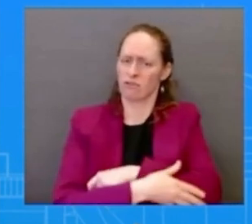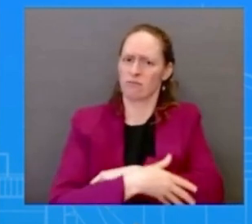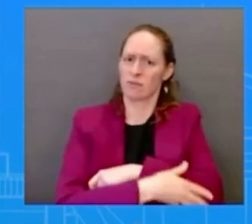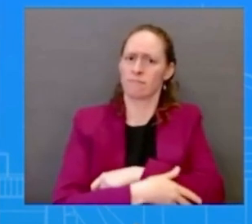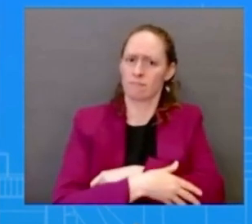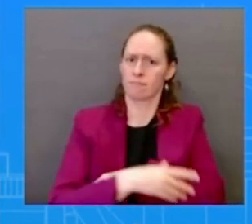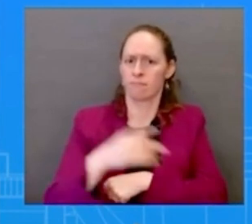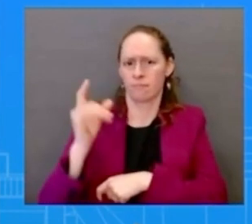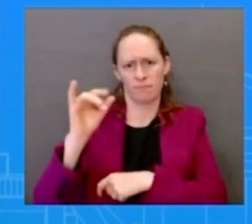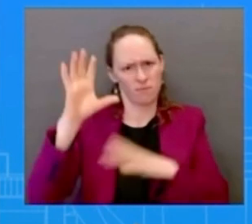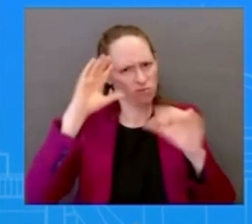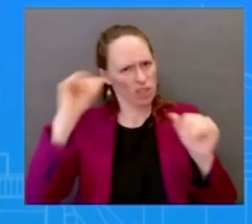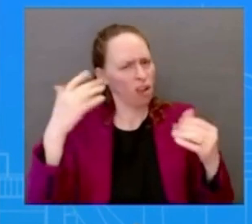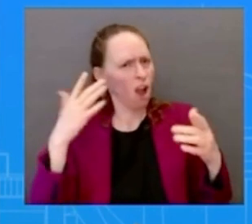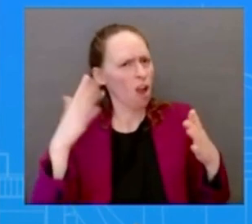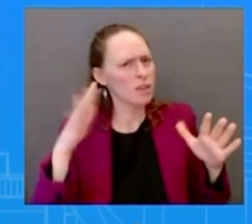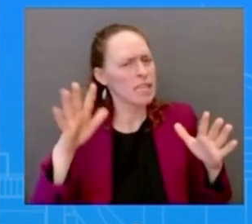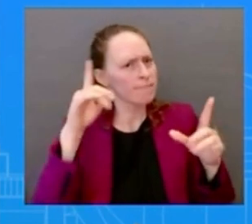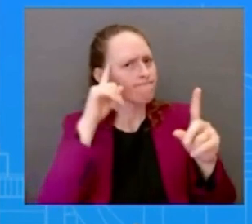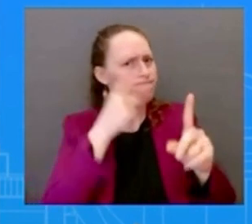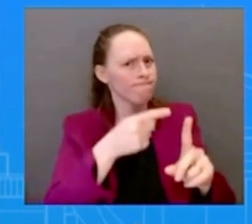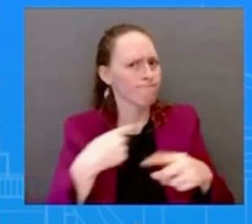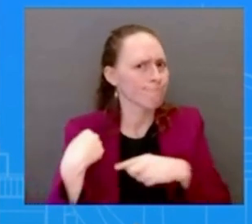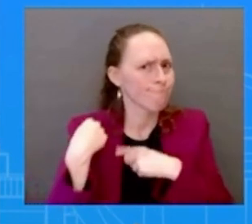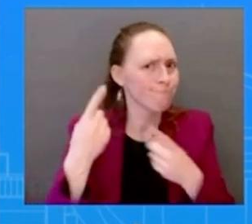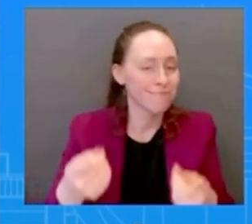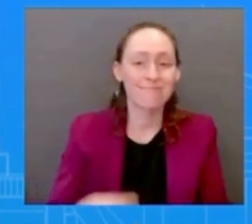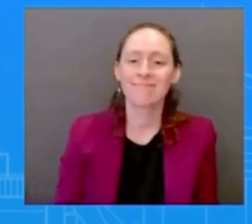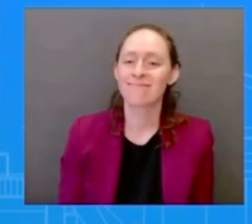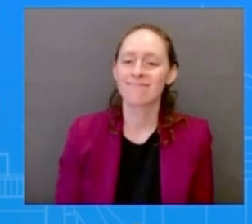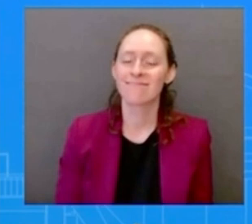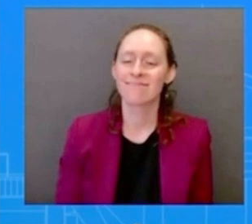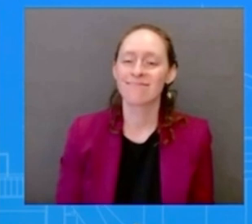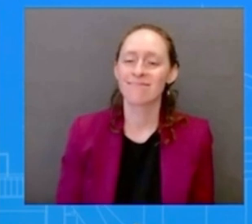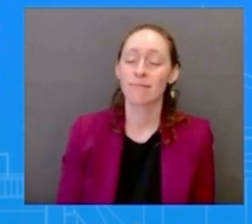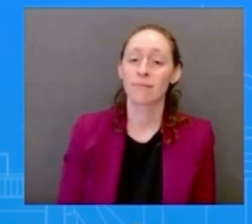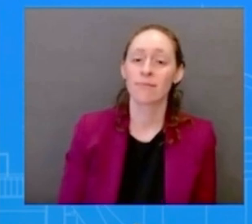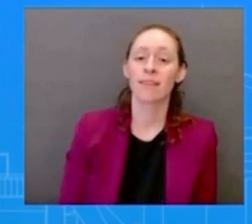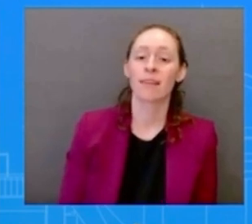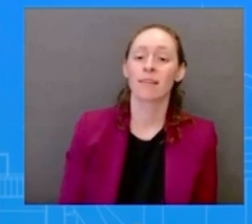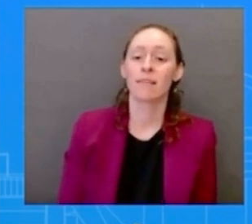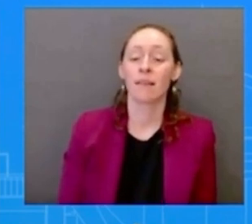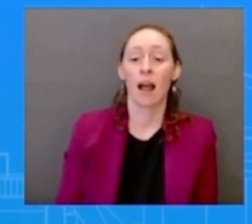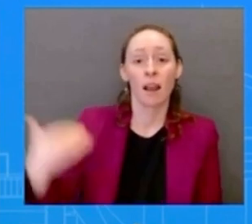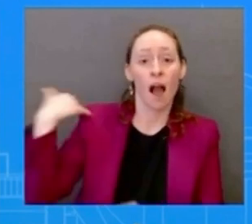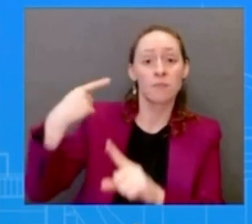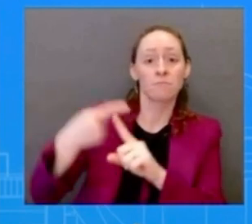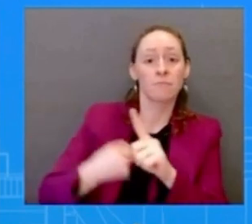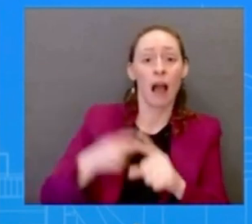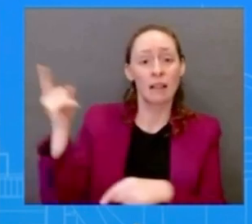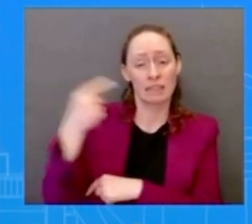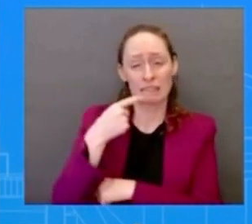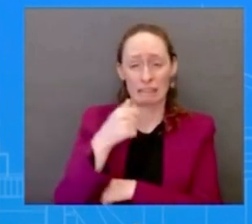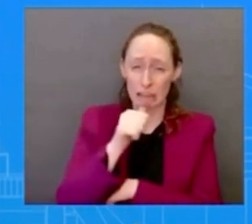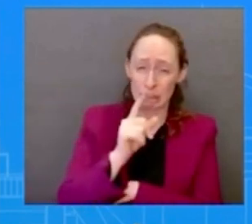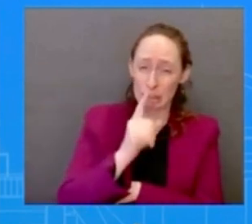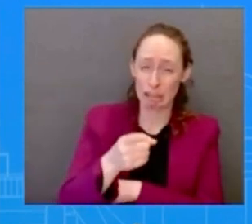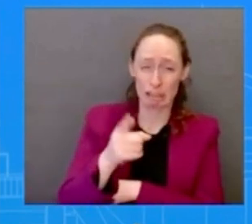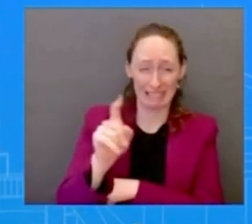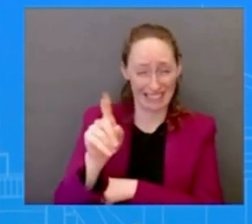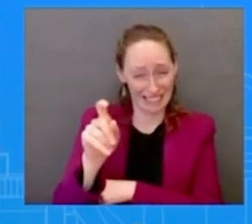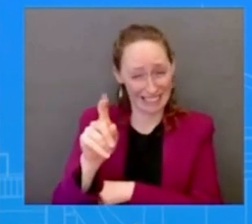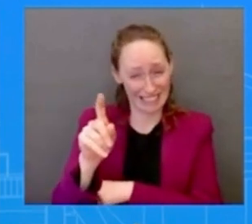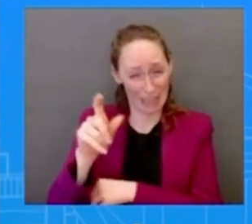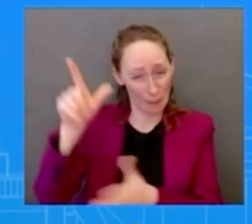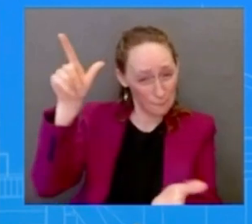last month the president said he wasn't sure if the u.s should ban tick tock when he was asked about this now the administration seems to be hardening its stance you're